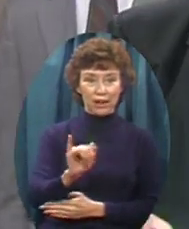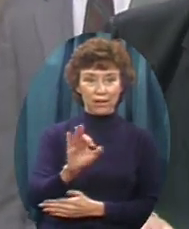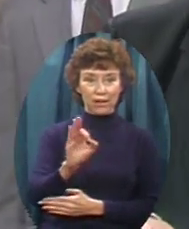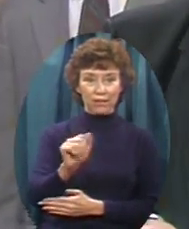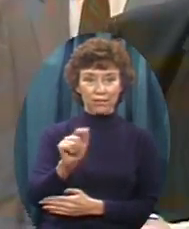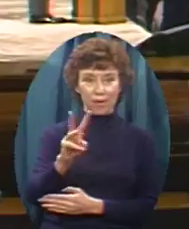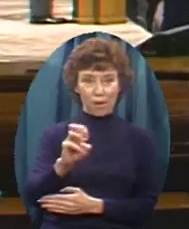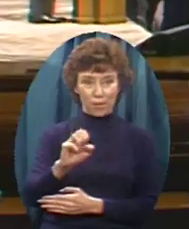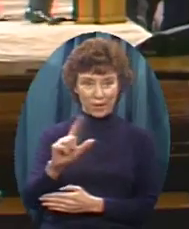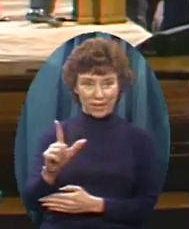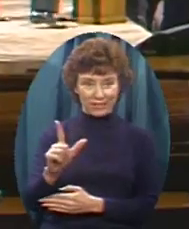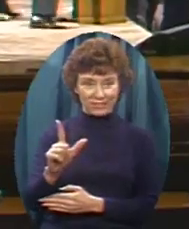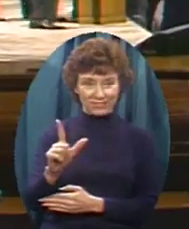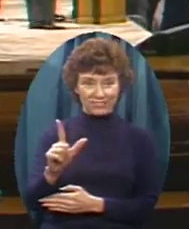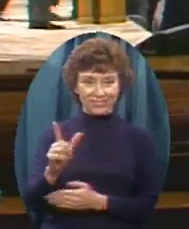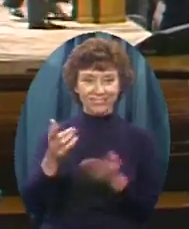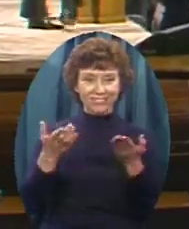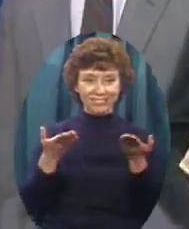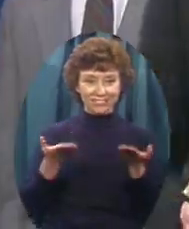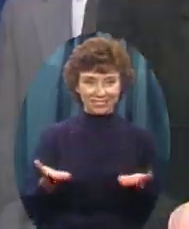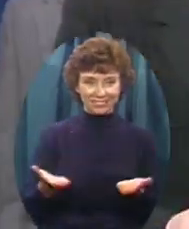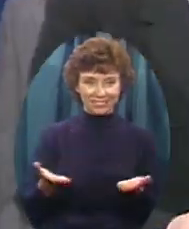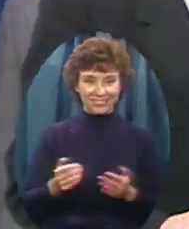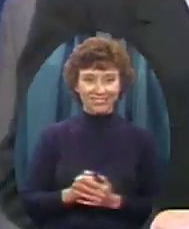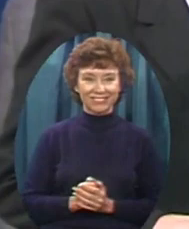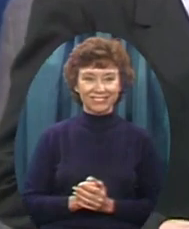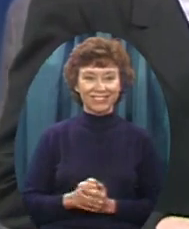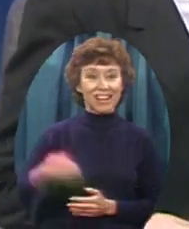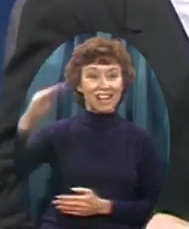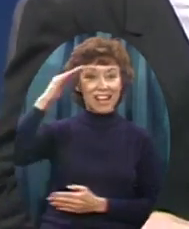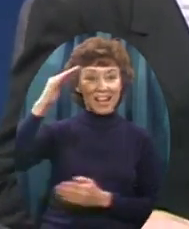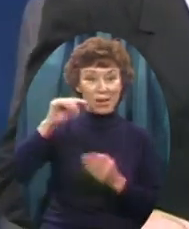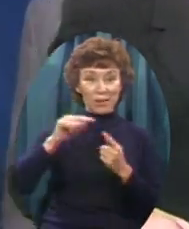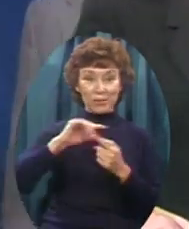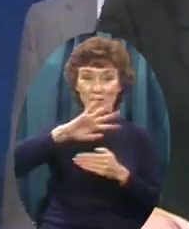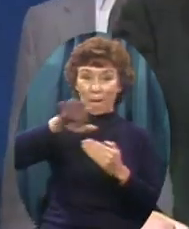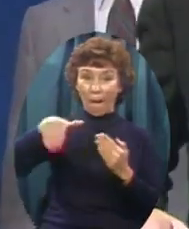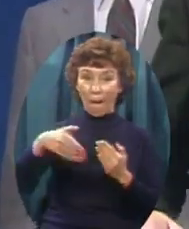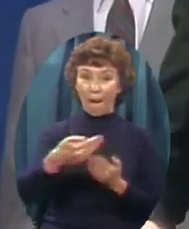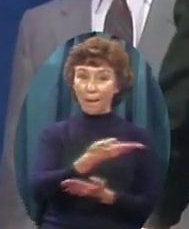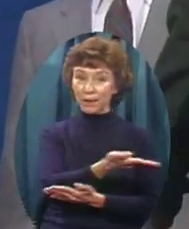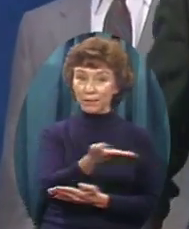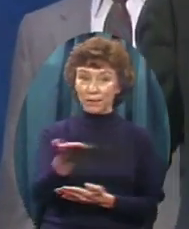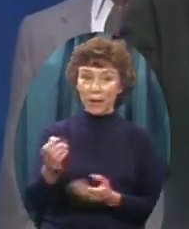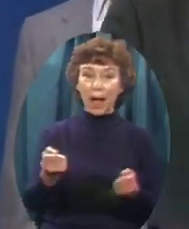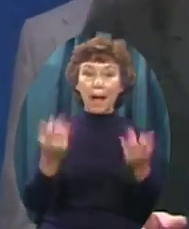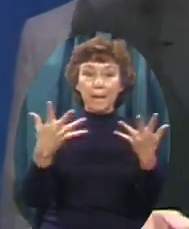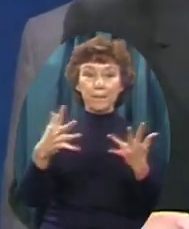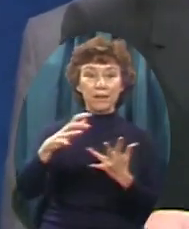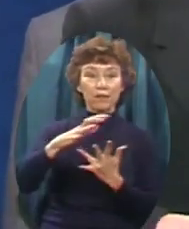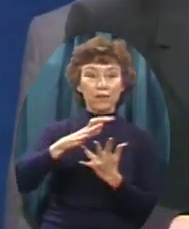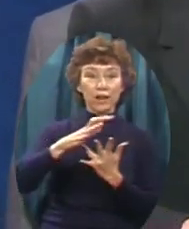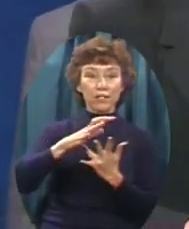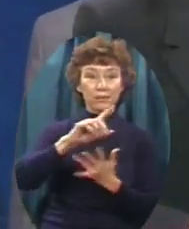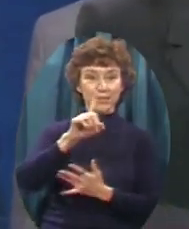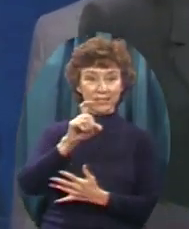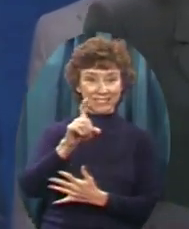Thank you. You may be seated. And hello to all of you. How many freshmen here? Say amen.